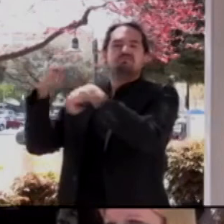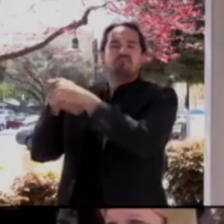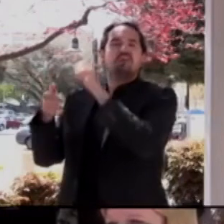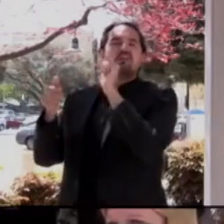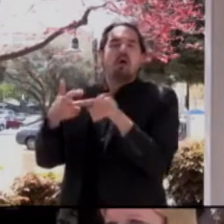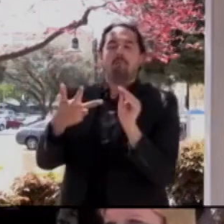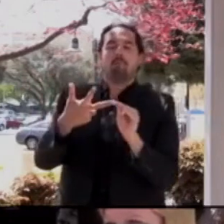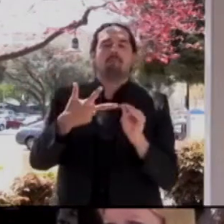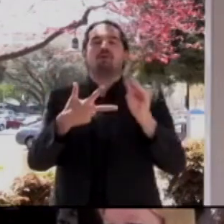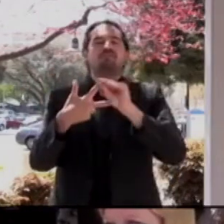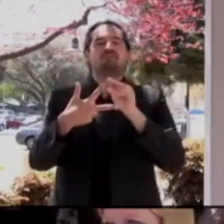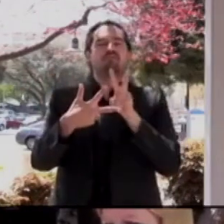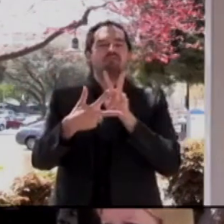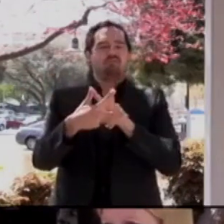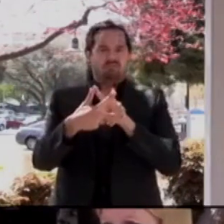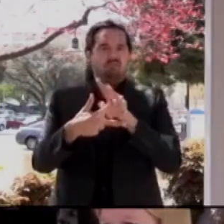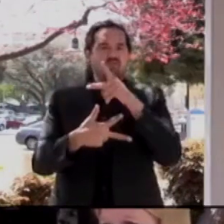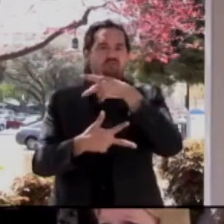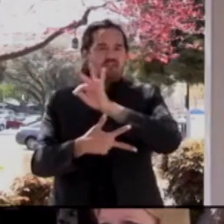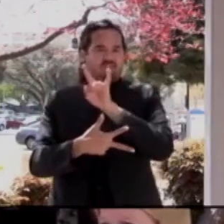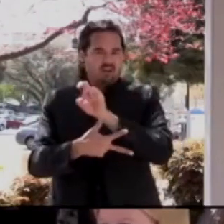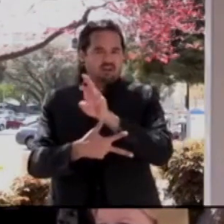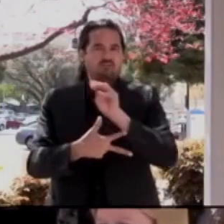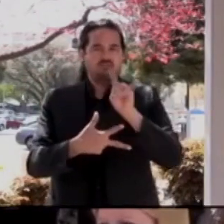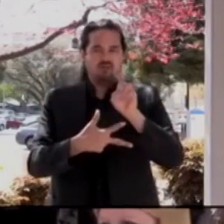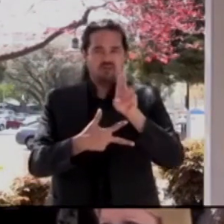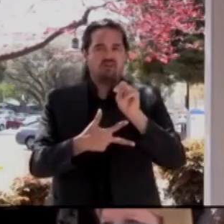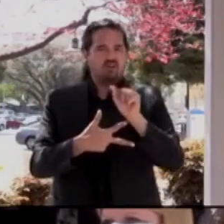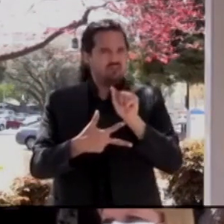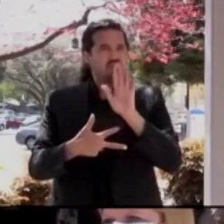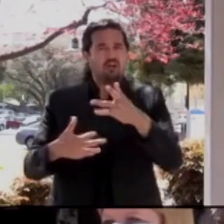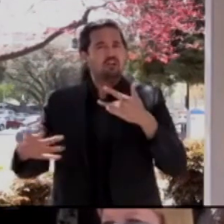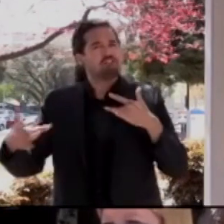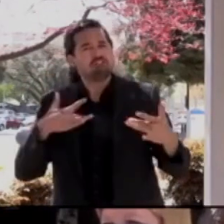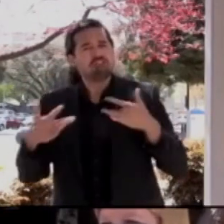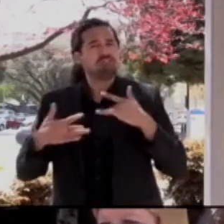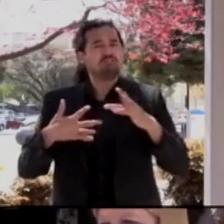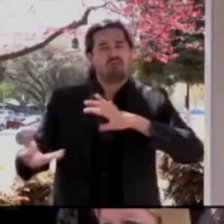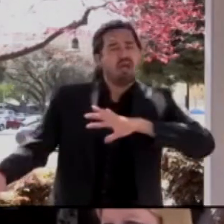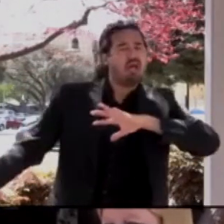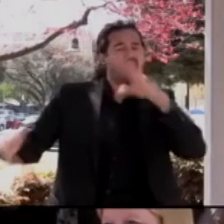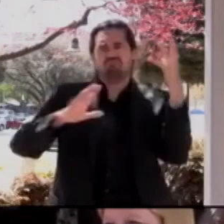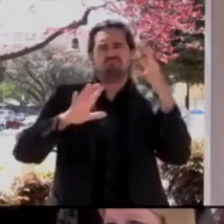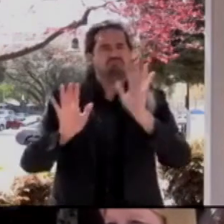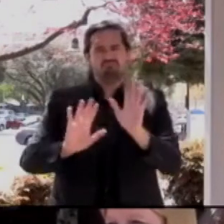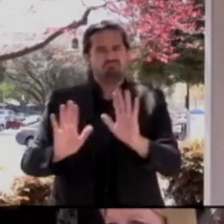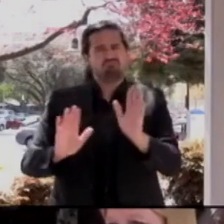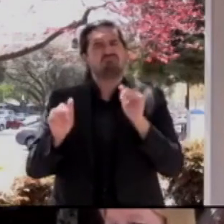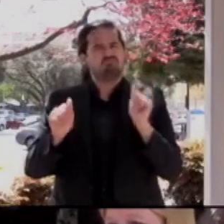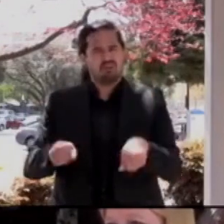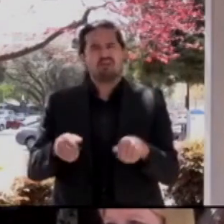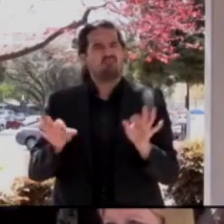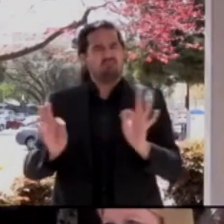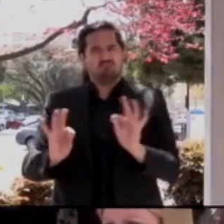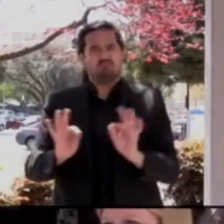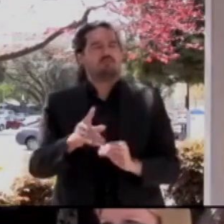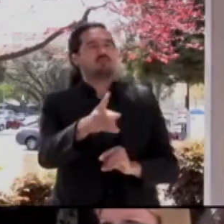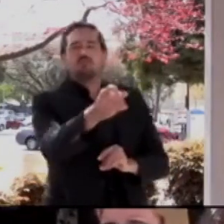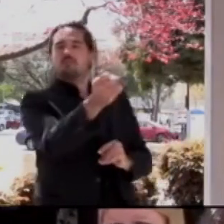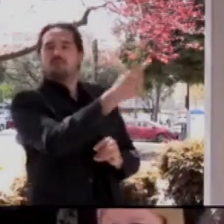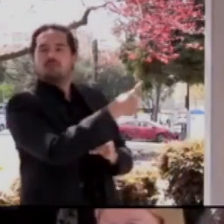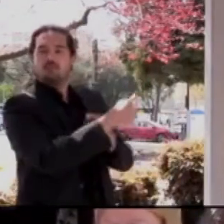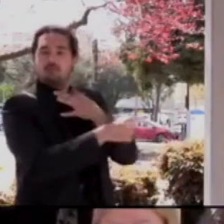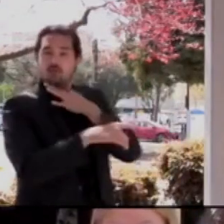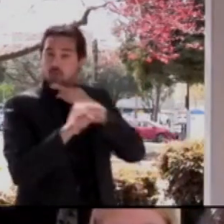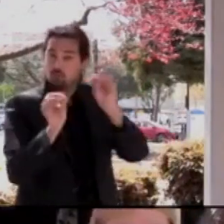it will not show much of an impact with our ability to vaccinate into the future. And so no canceled appointments? No